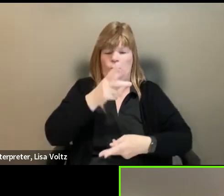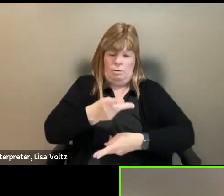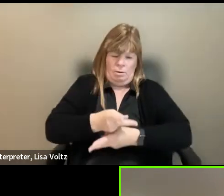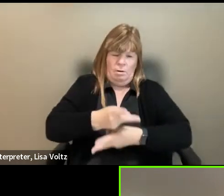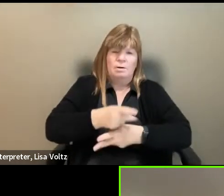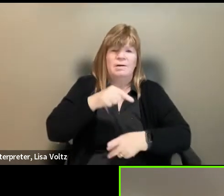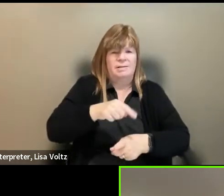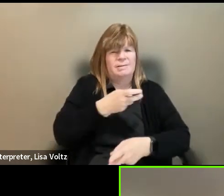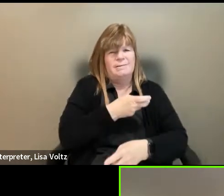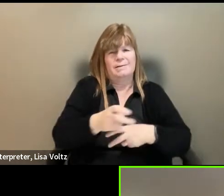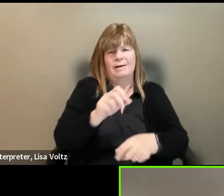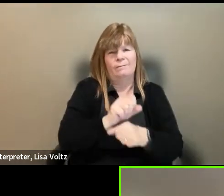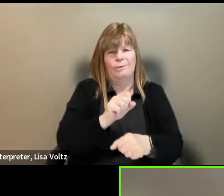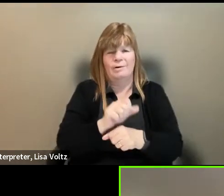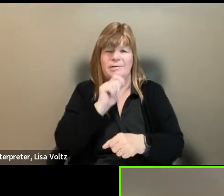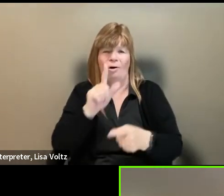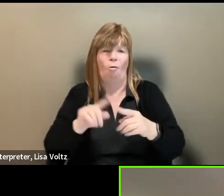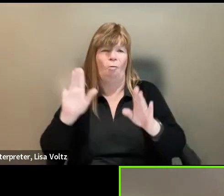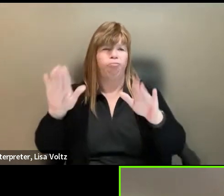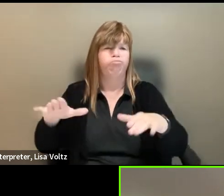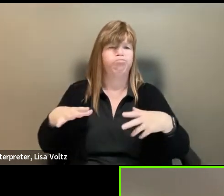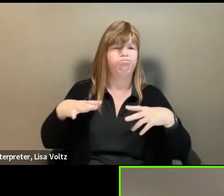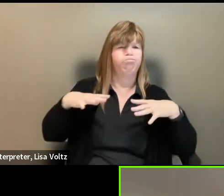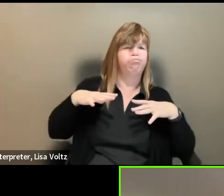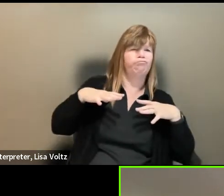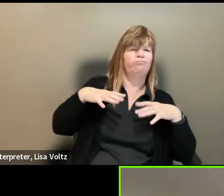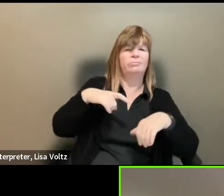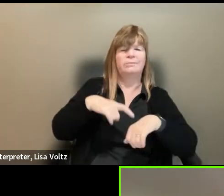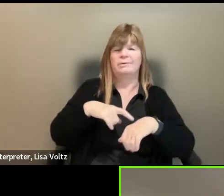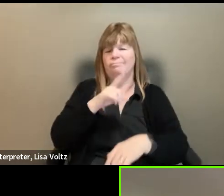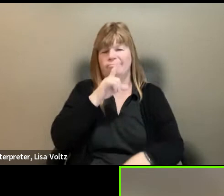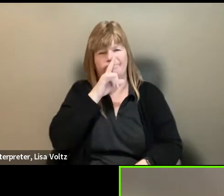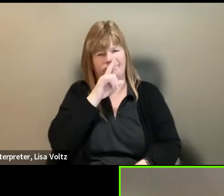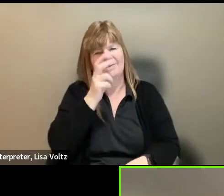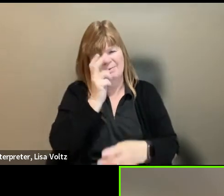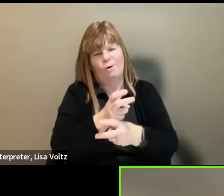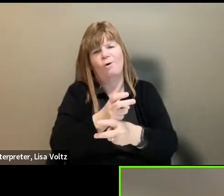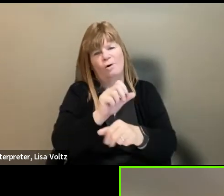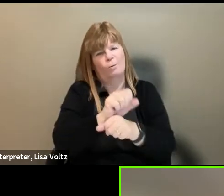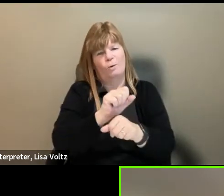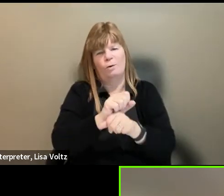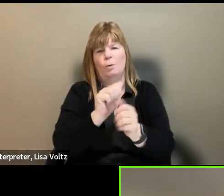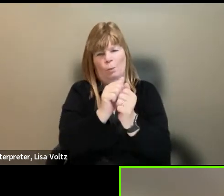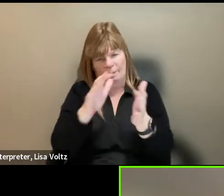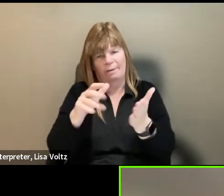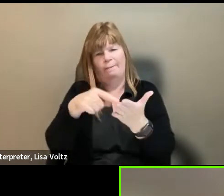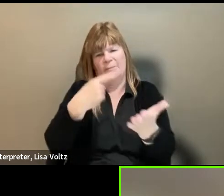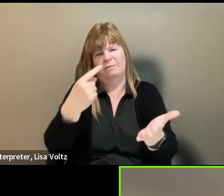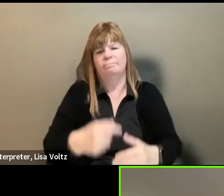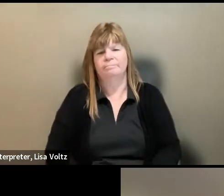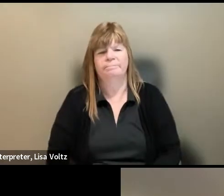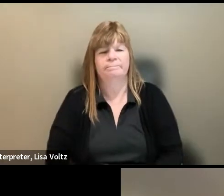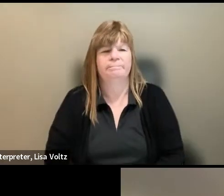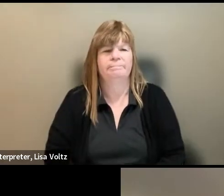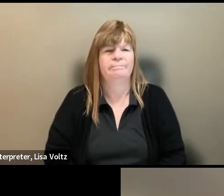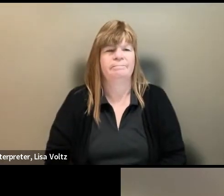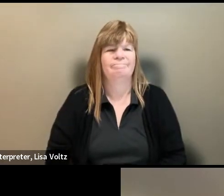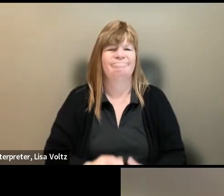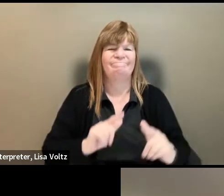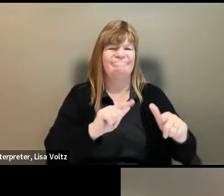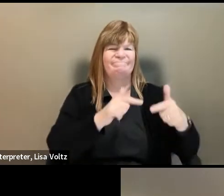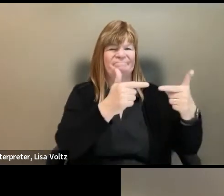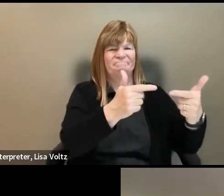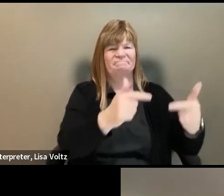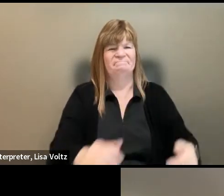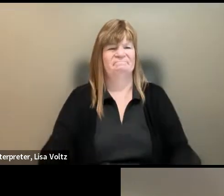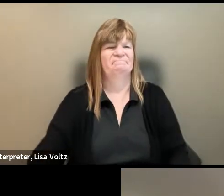difficult work. It's not just time off. Um, it's just difficult work that is unpaid. Thank you so much, Elizabeth,